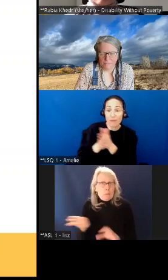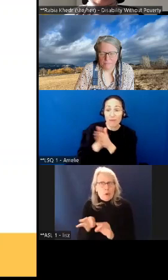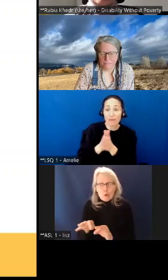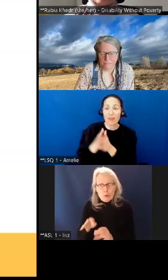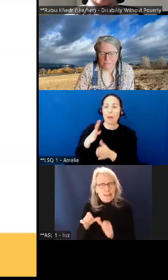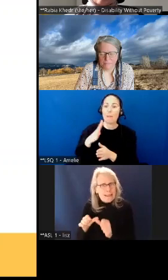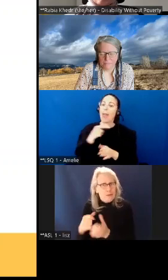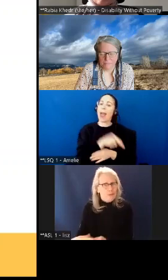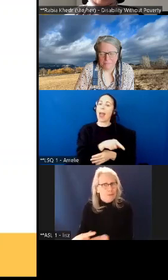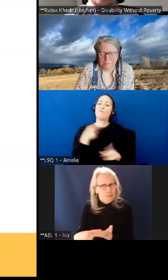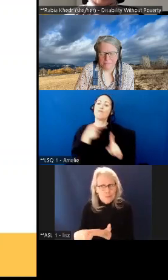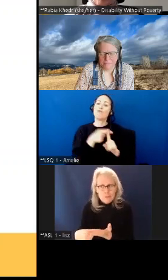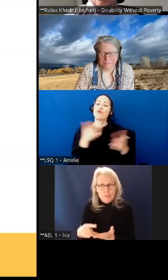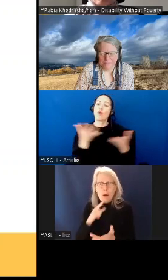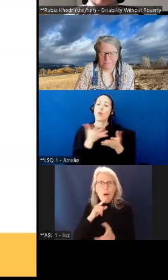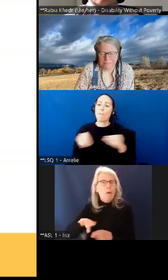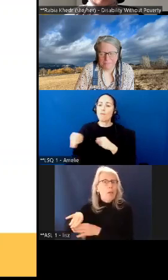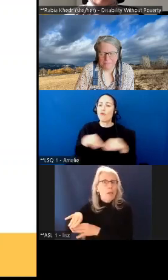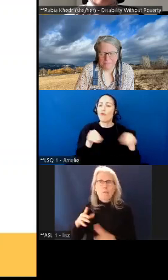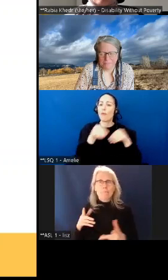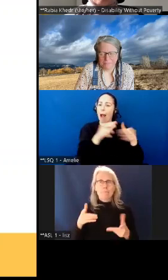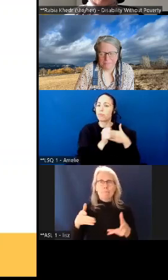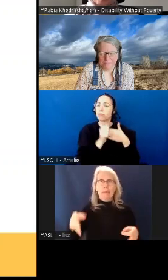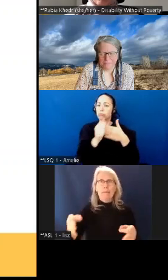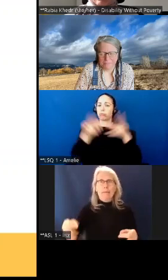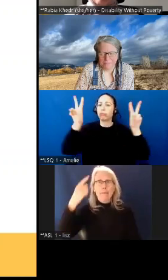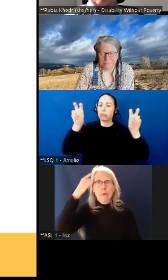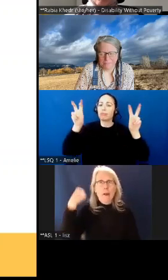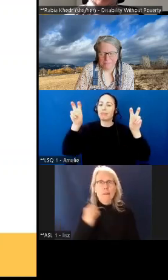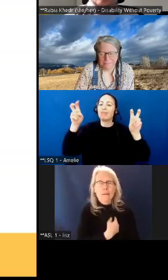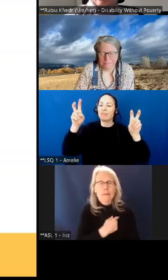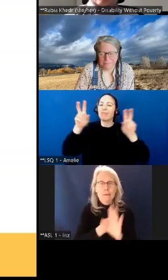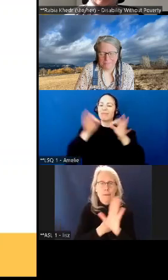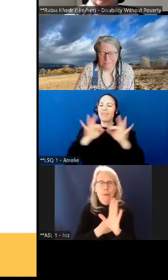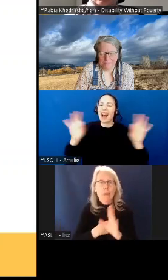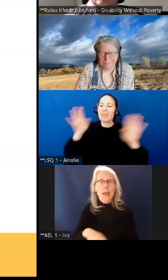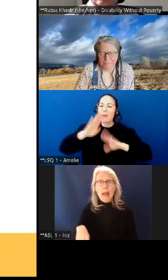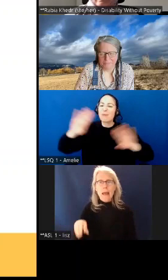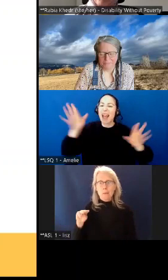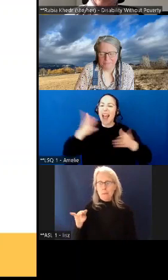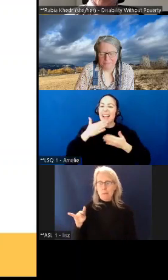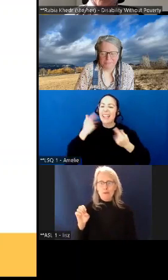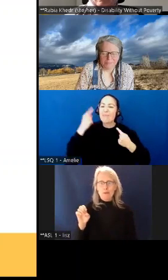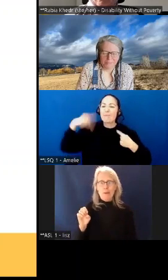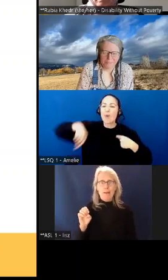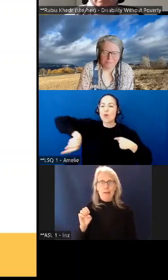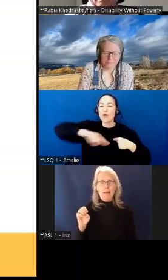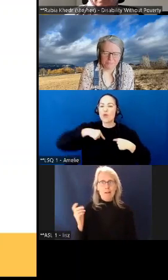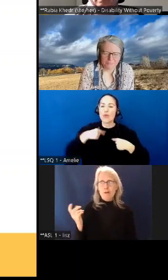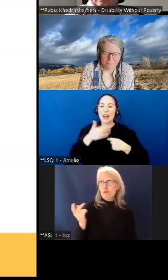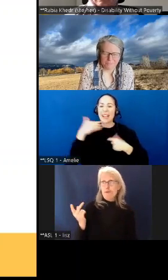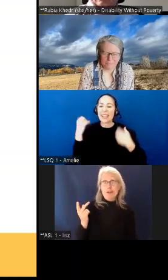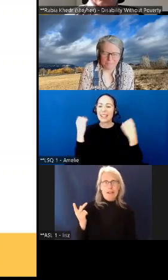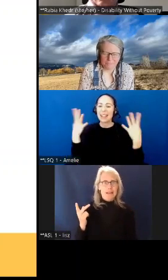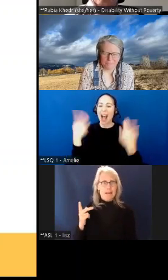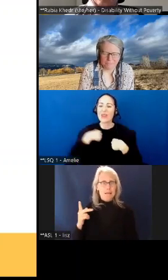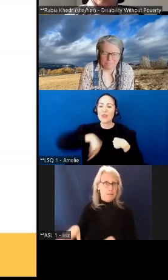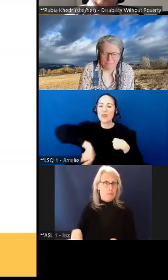i do not voice for all of us we need every one of us